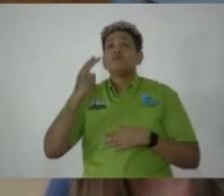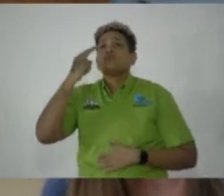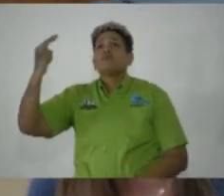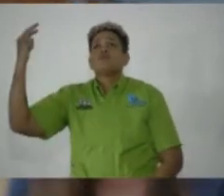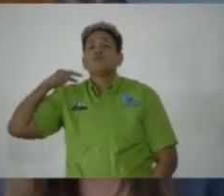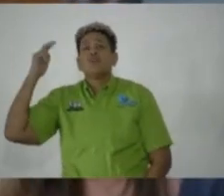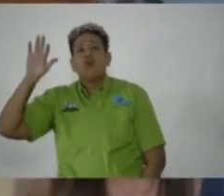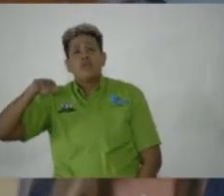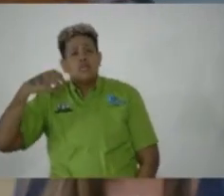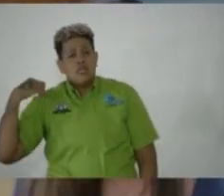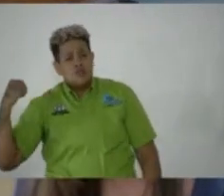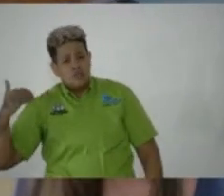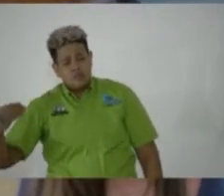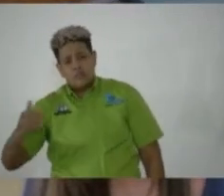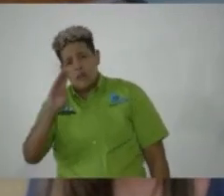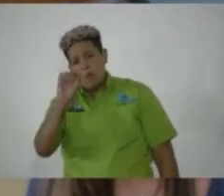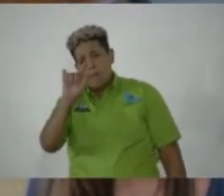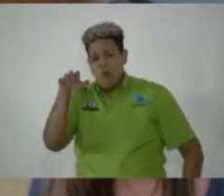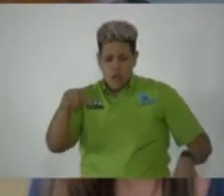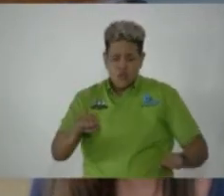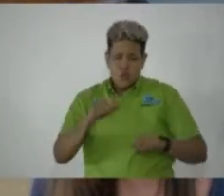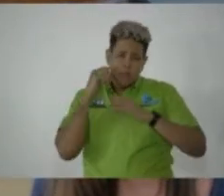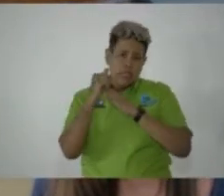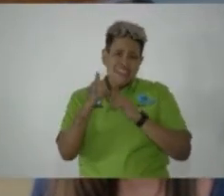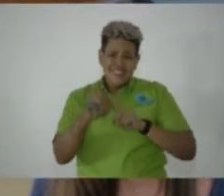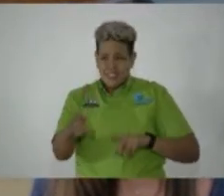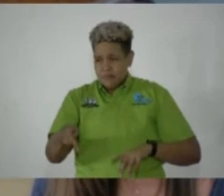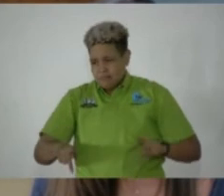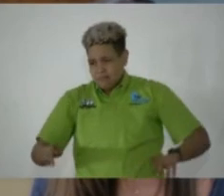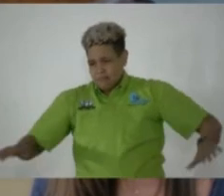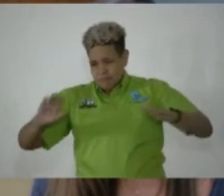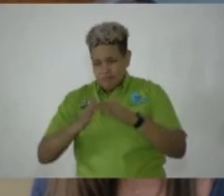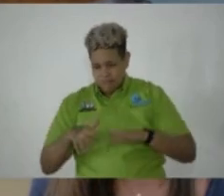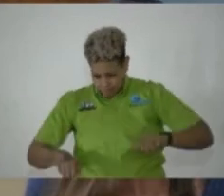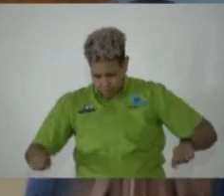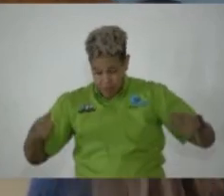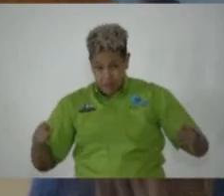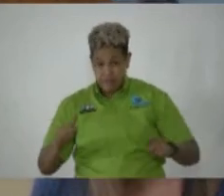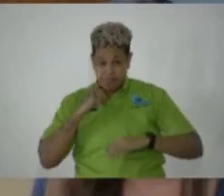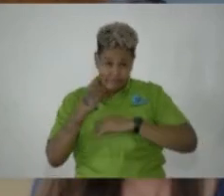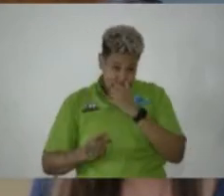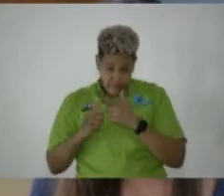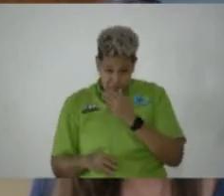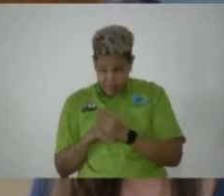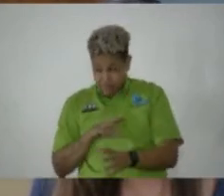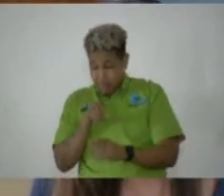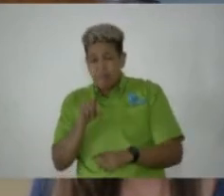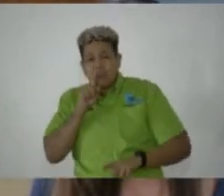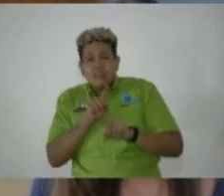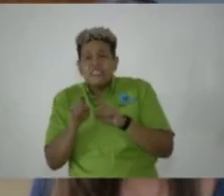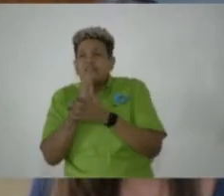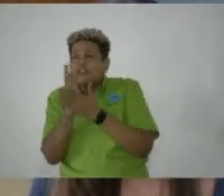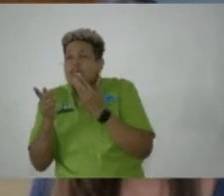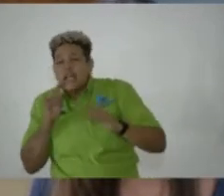heroes. Boogl assume leadership among the peasantry of his community and parish and engage them in a series of